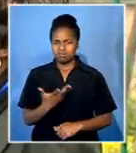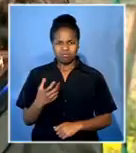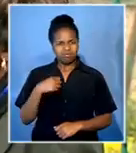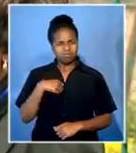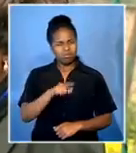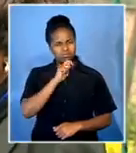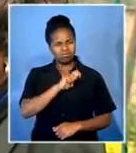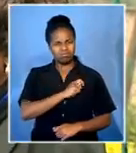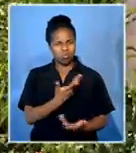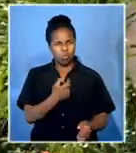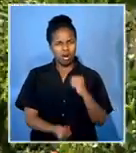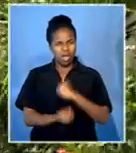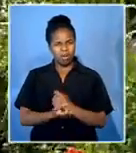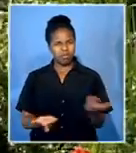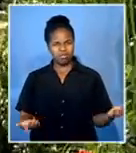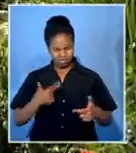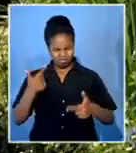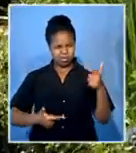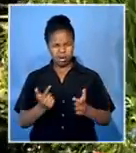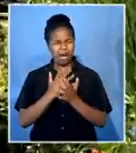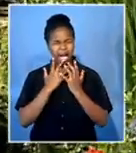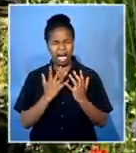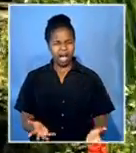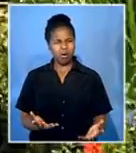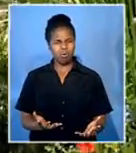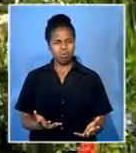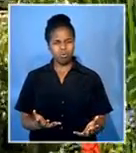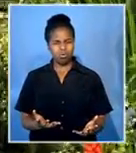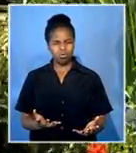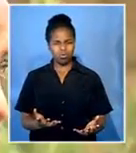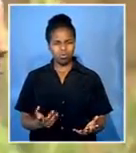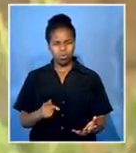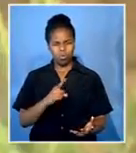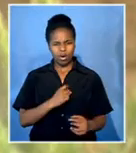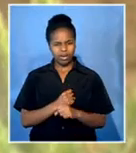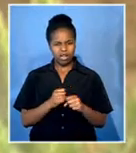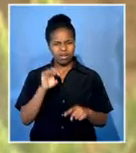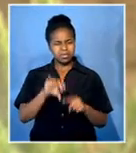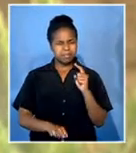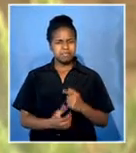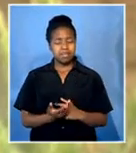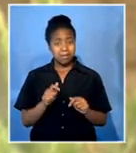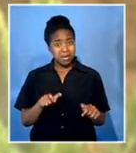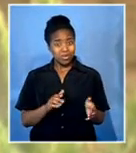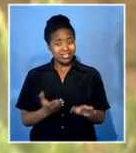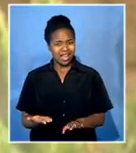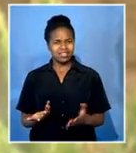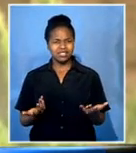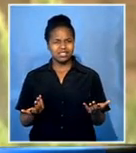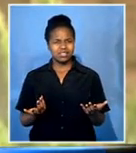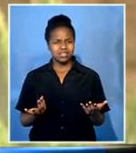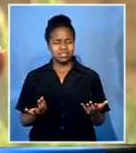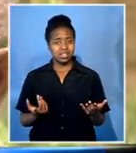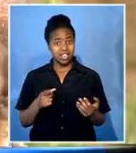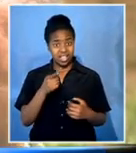justice and answers on how the terrorists managed to plan their attack without being detected death should be paid by